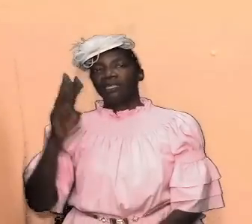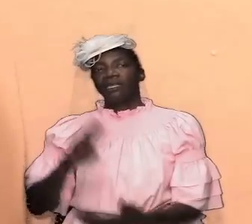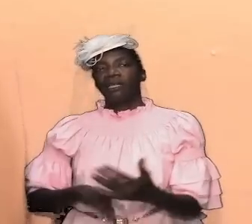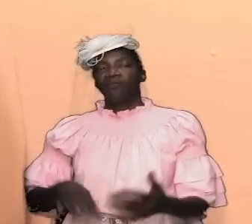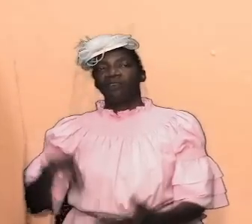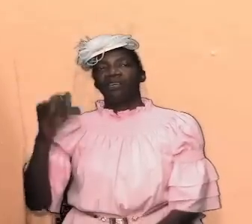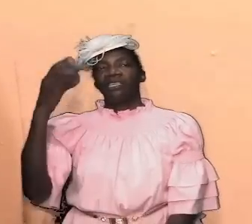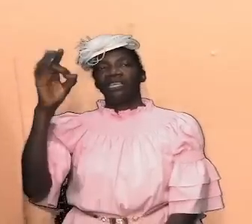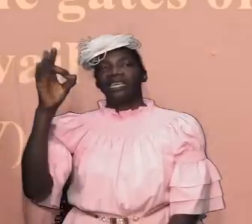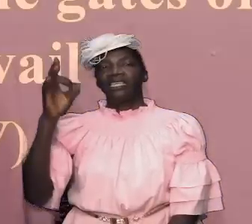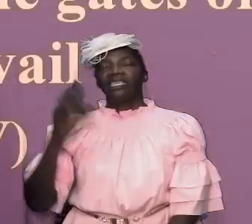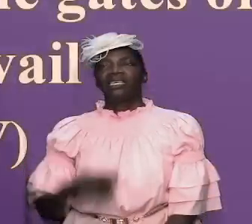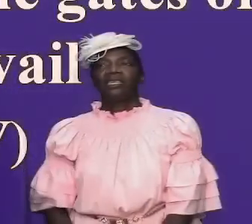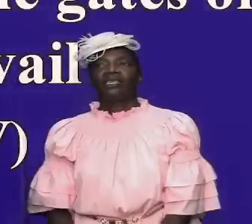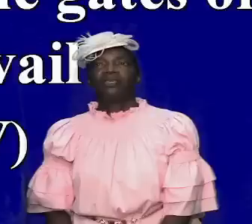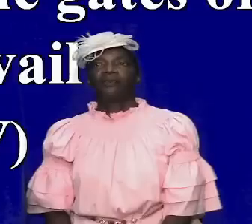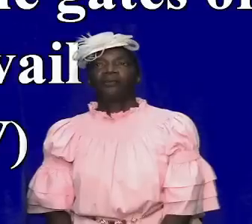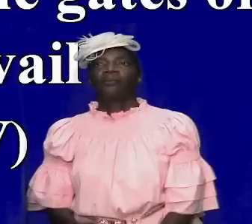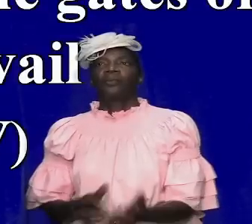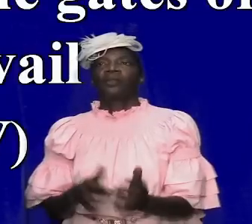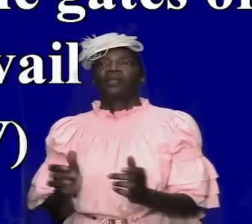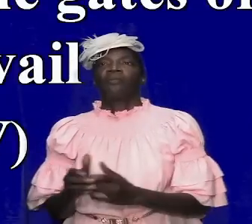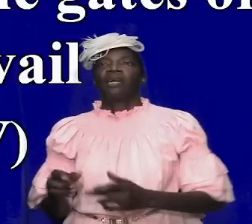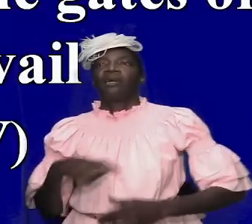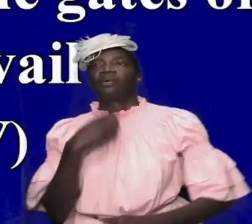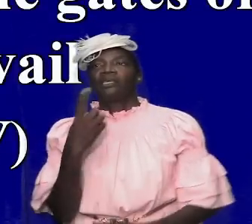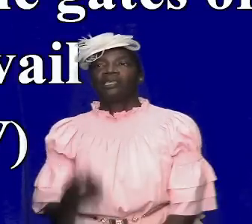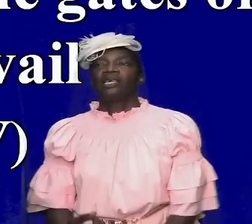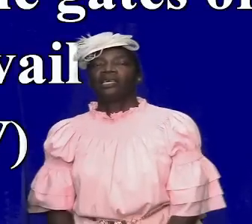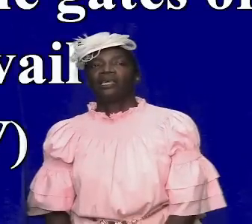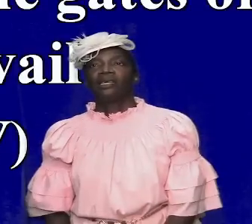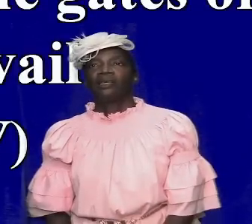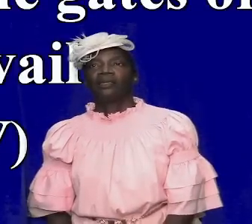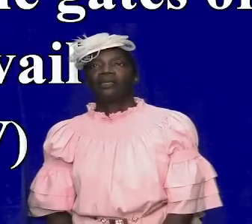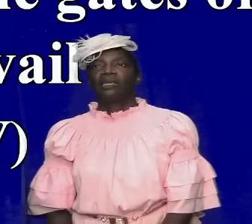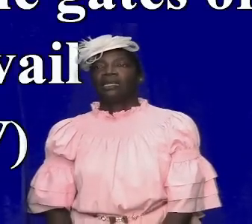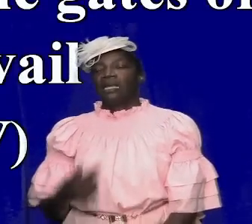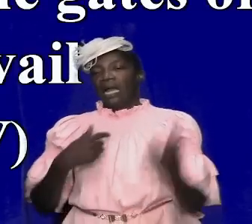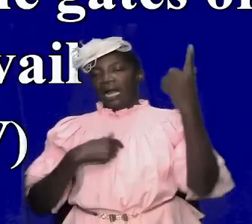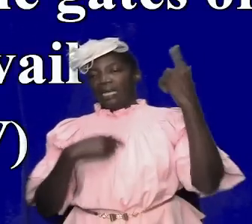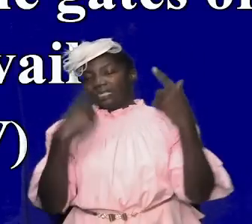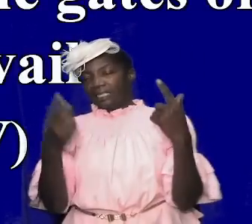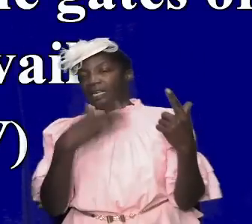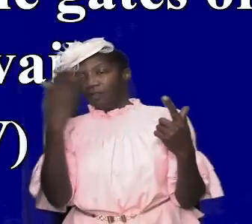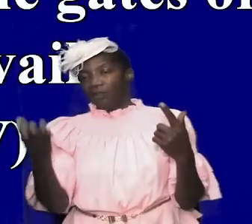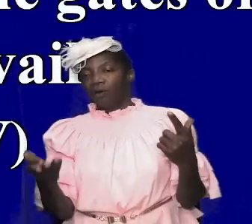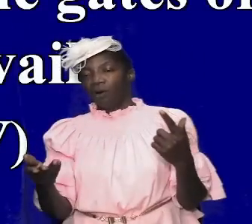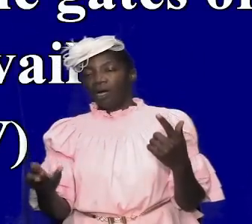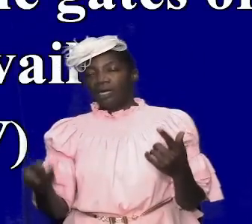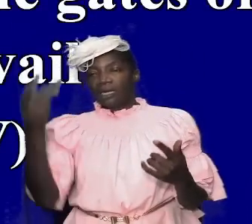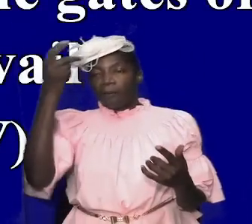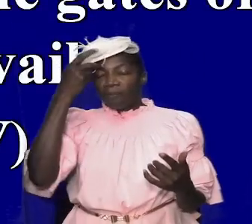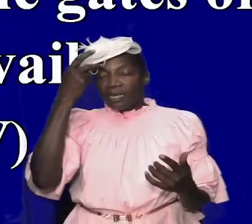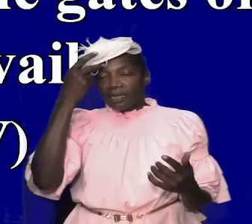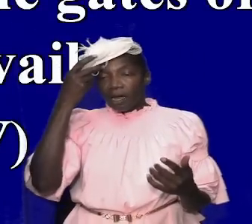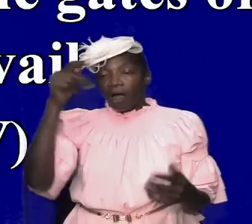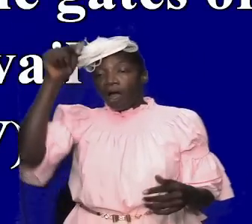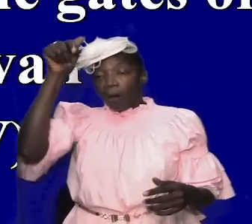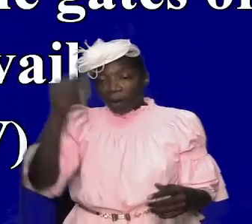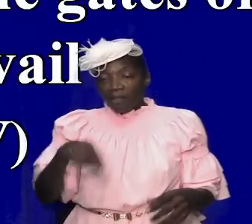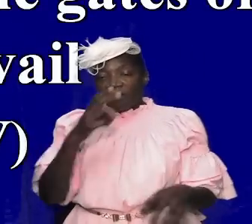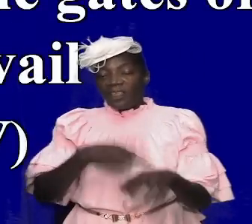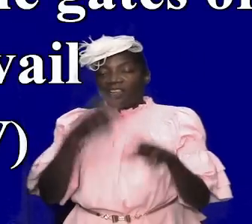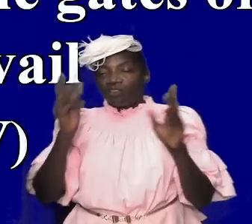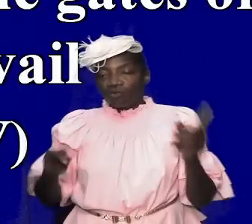uh the bible literally tells us and i say unto thee that thou art peter and upon this